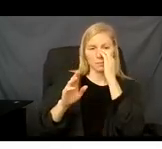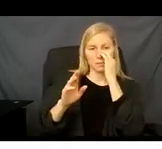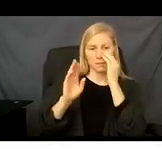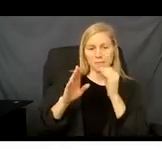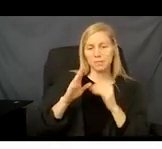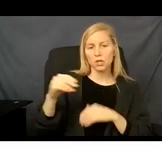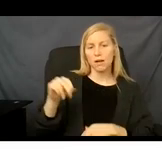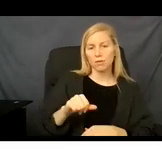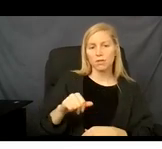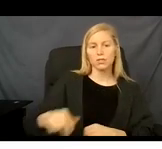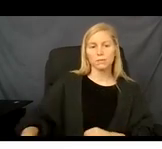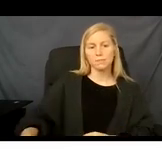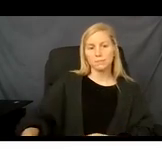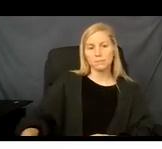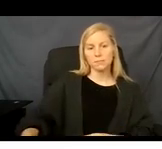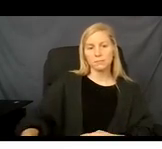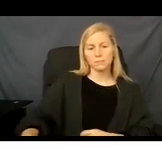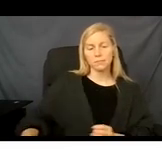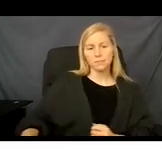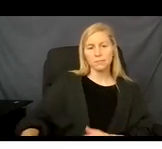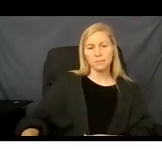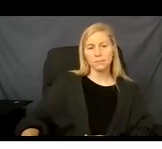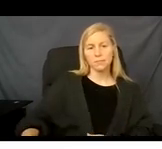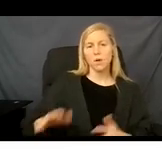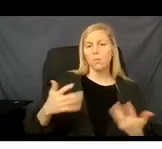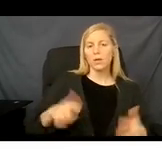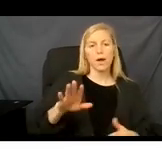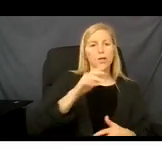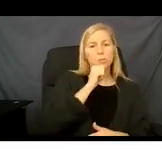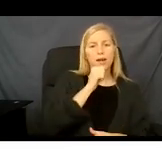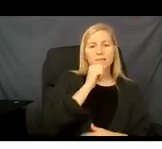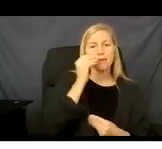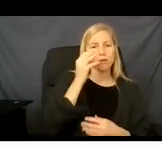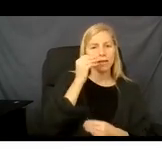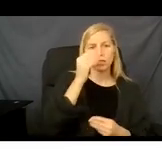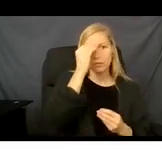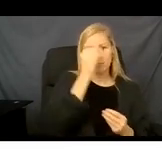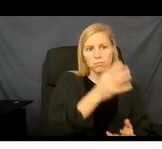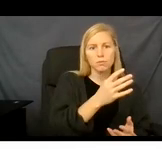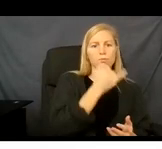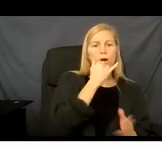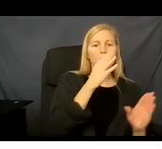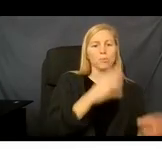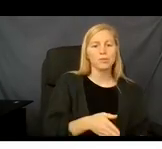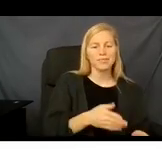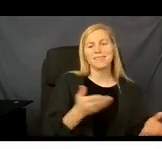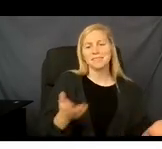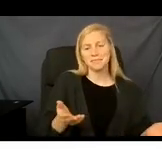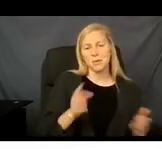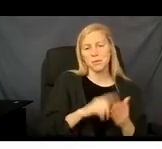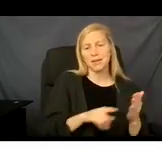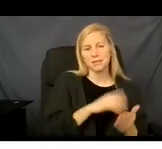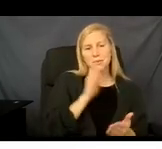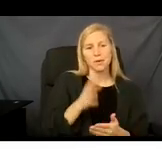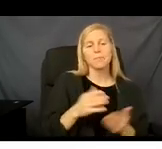fall into wrong ends. If the system requires that you submit a document to perfect your